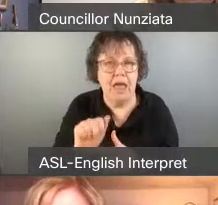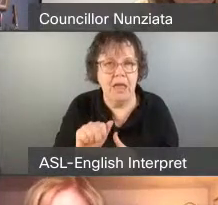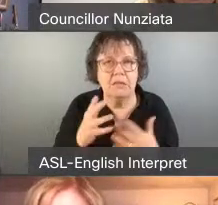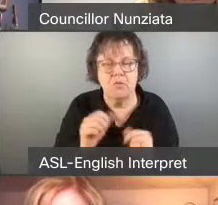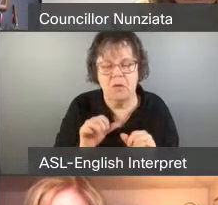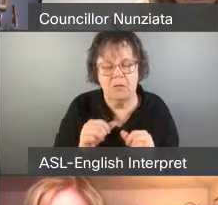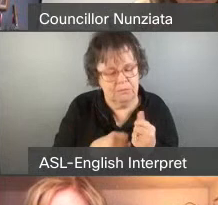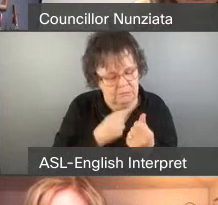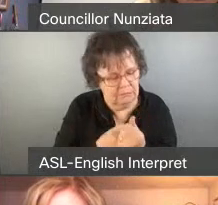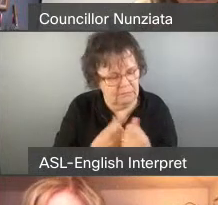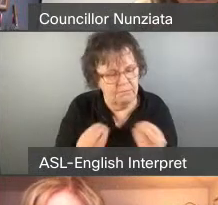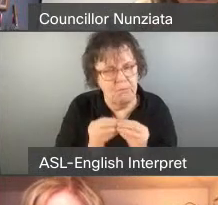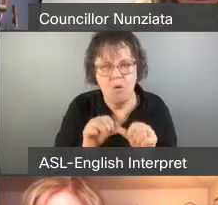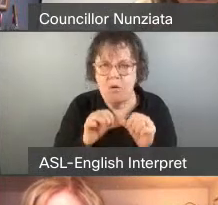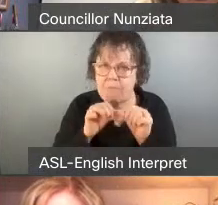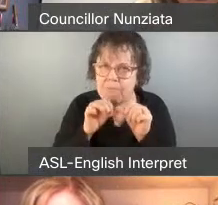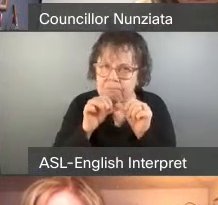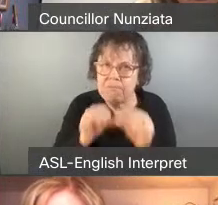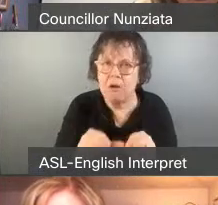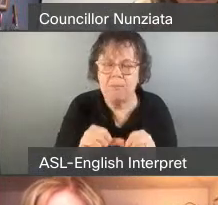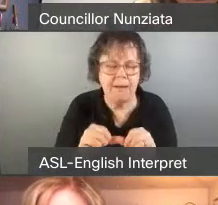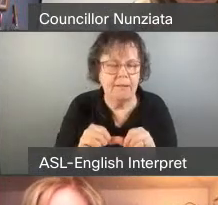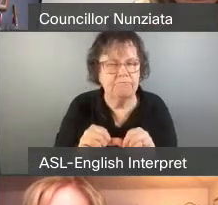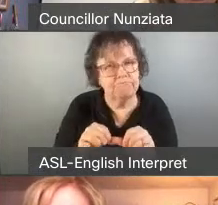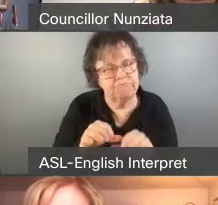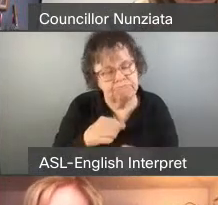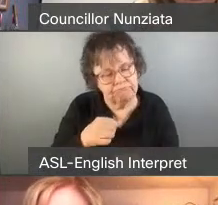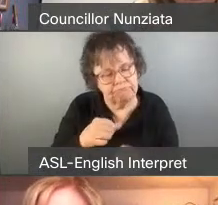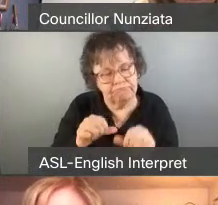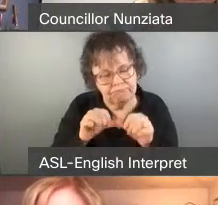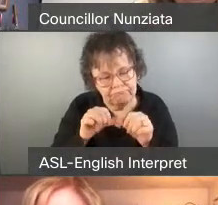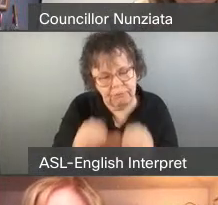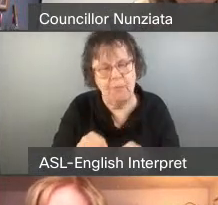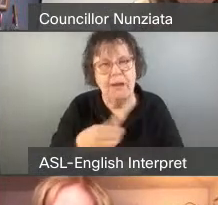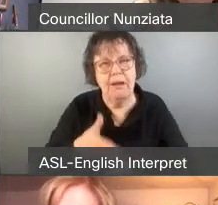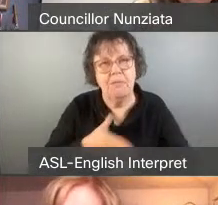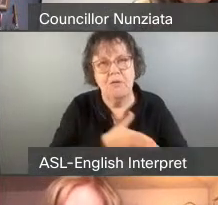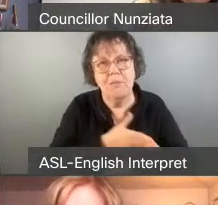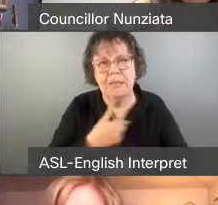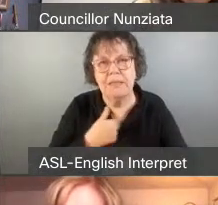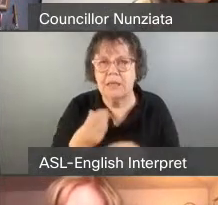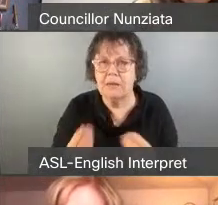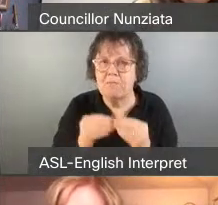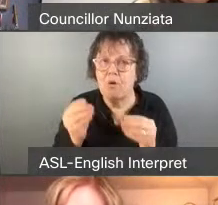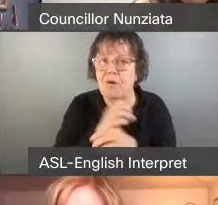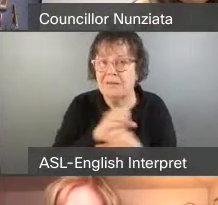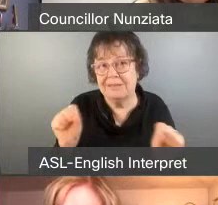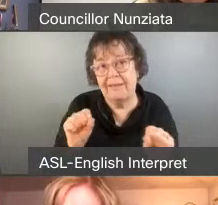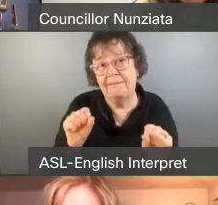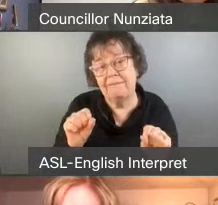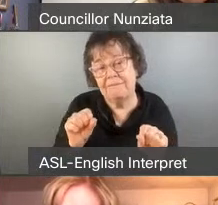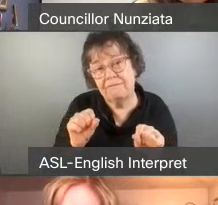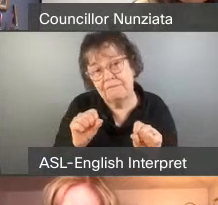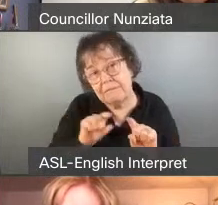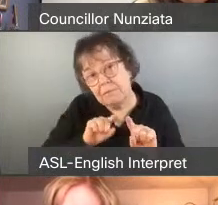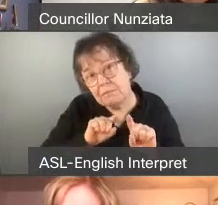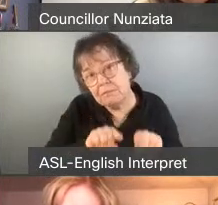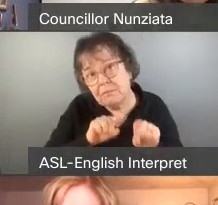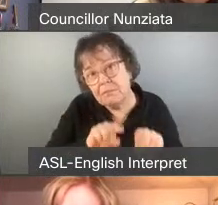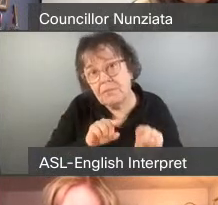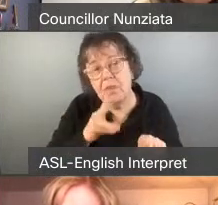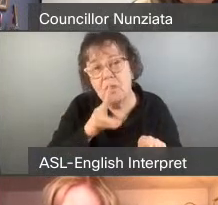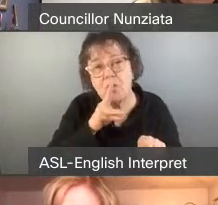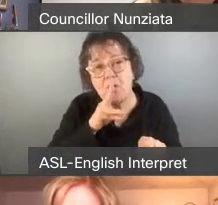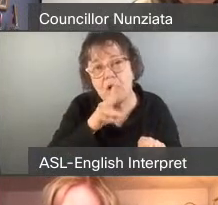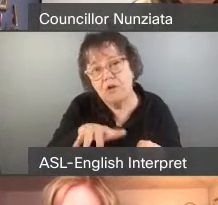permanent improvements in partnership again, hopefully with the city and those others to ensure safer passages to the water. With the city BIA office